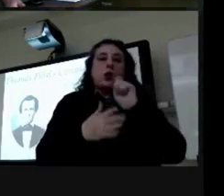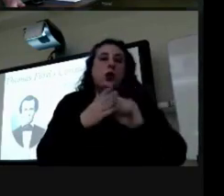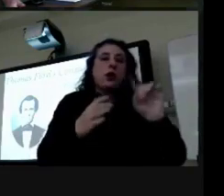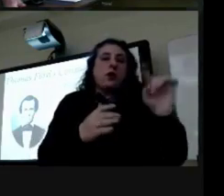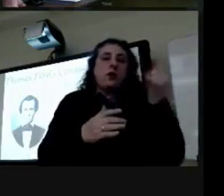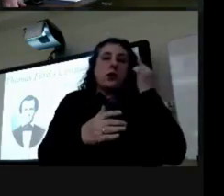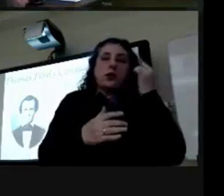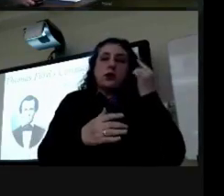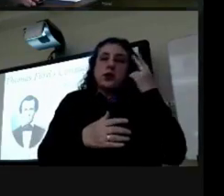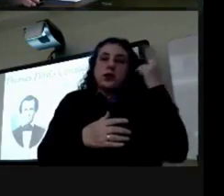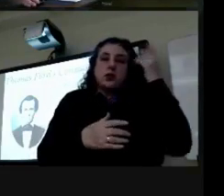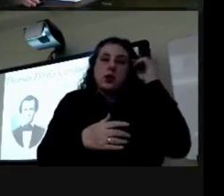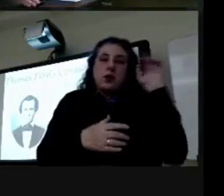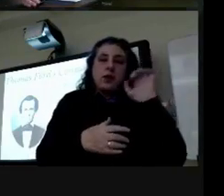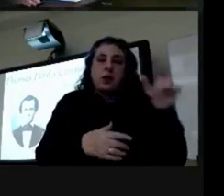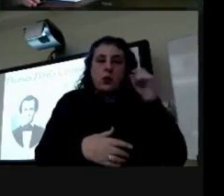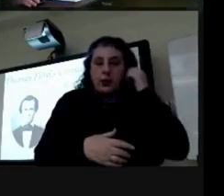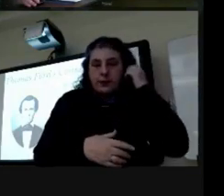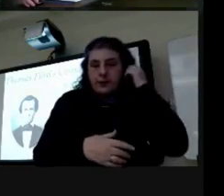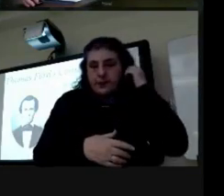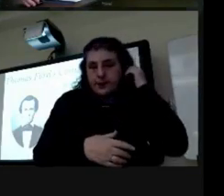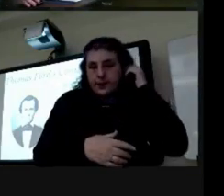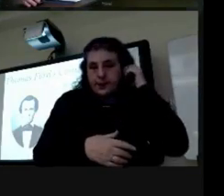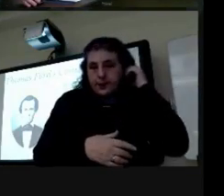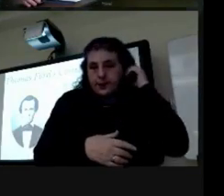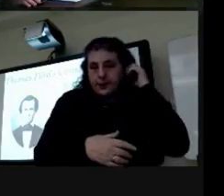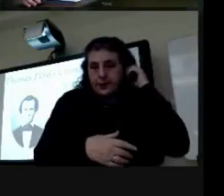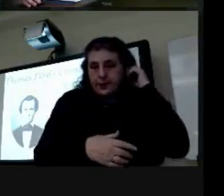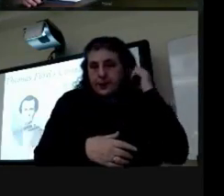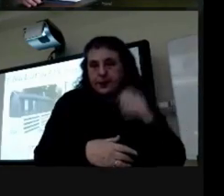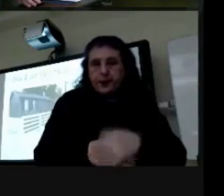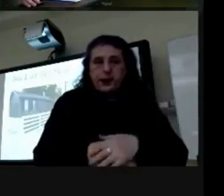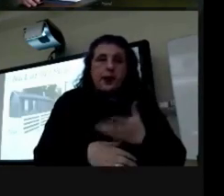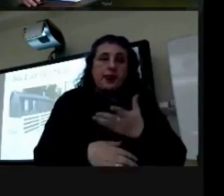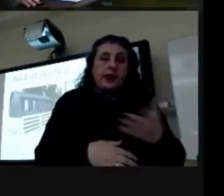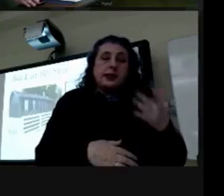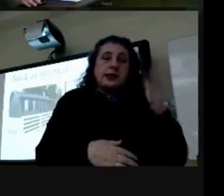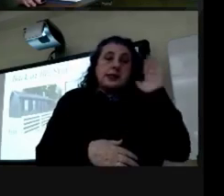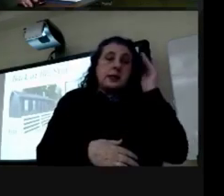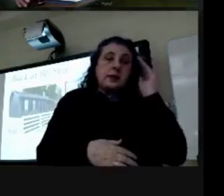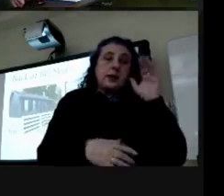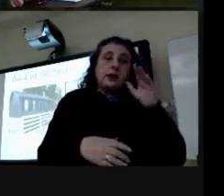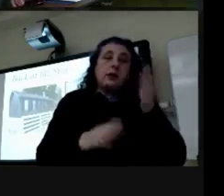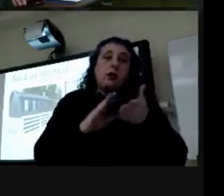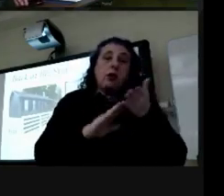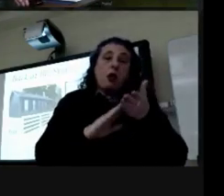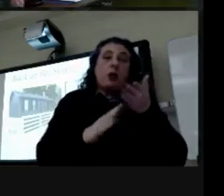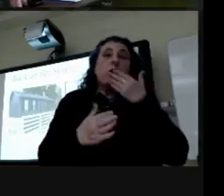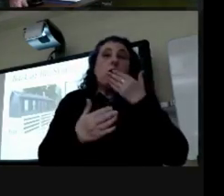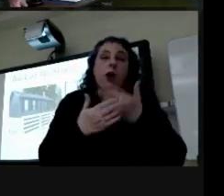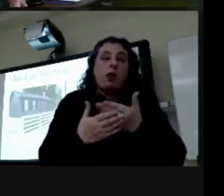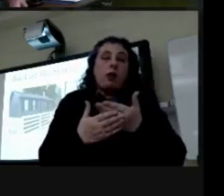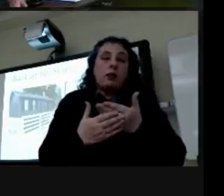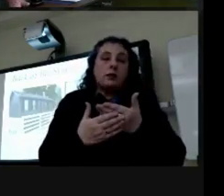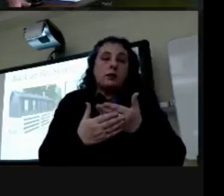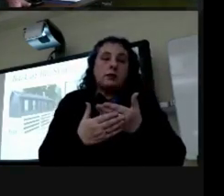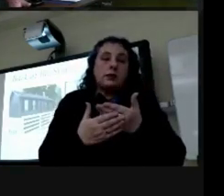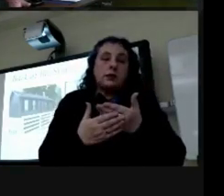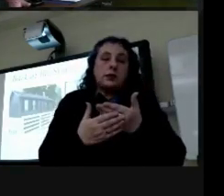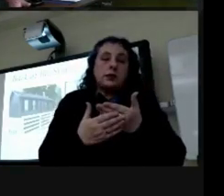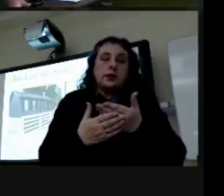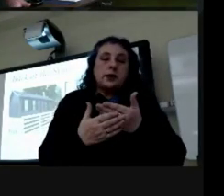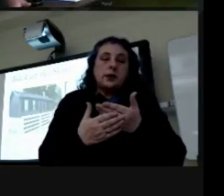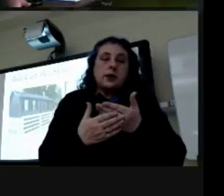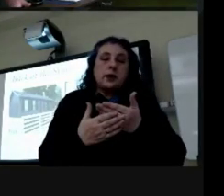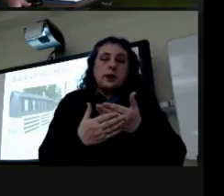so things seemed to be going well um they got